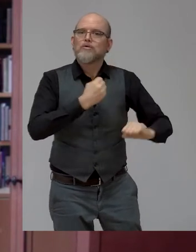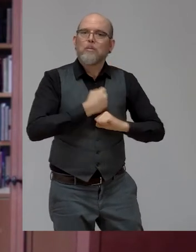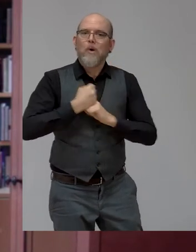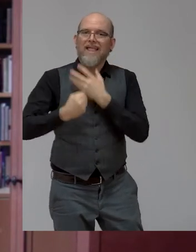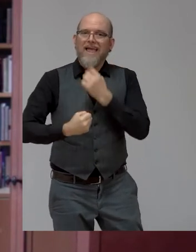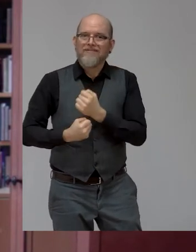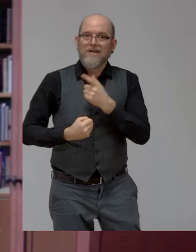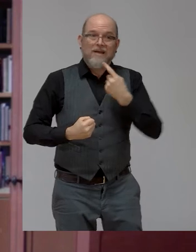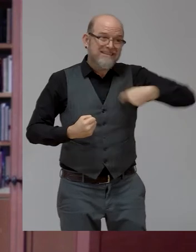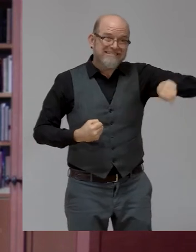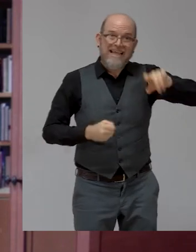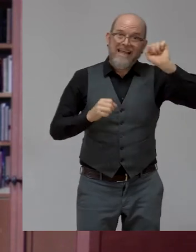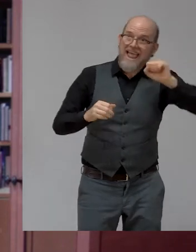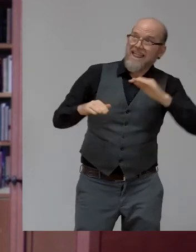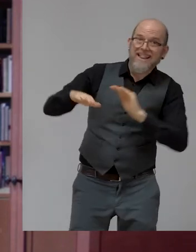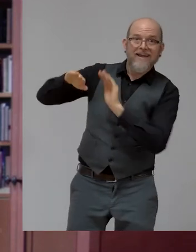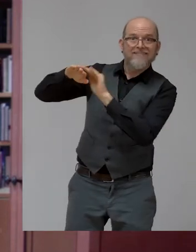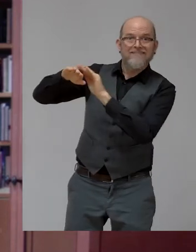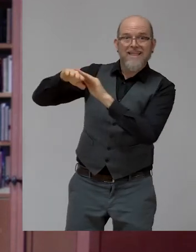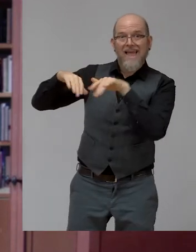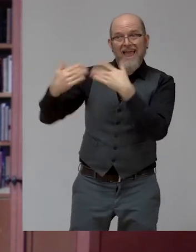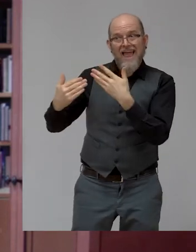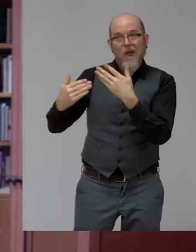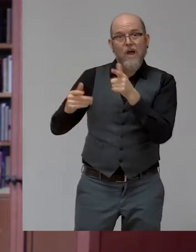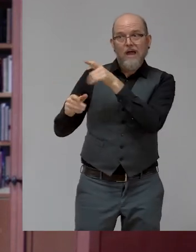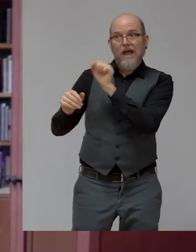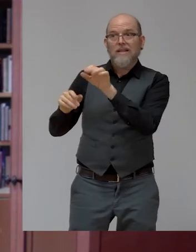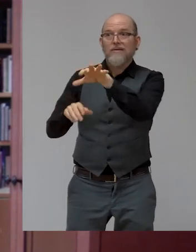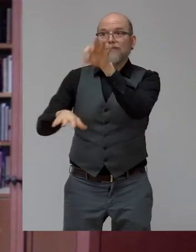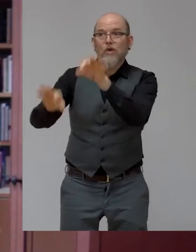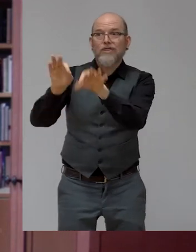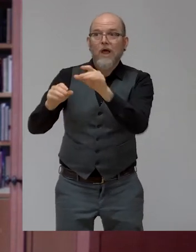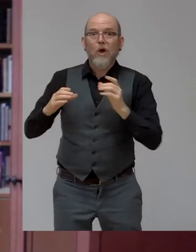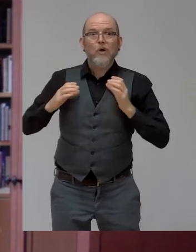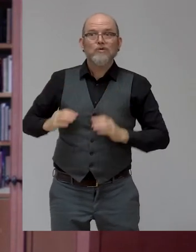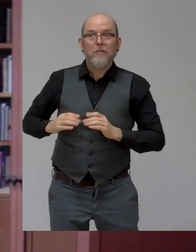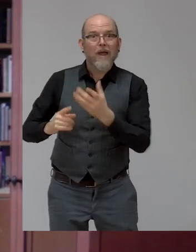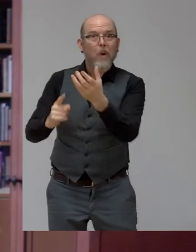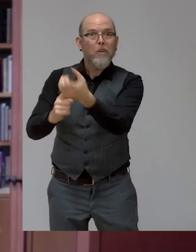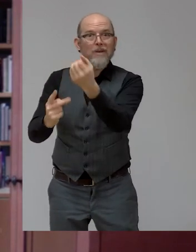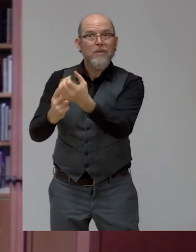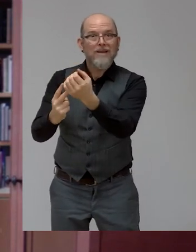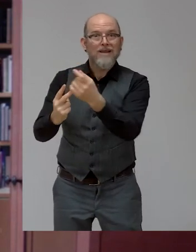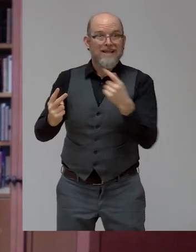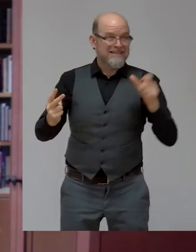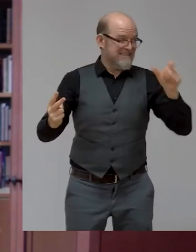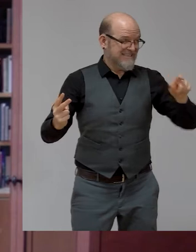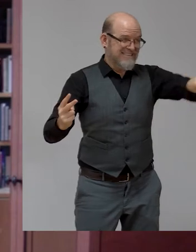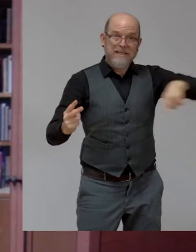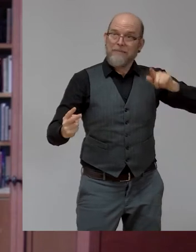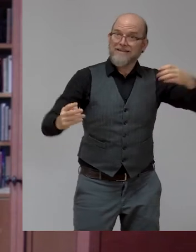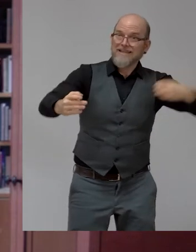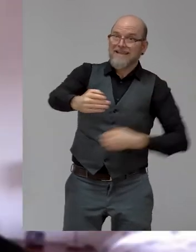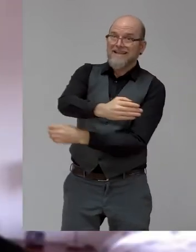remove obstacles, they'll start to get the mindset change that you're talking about, which helps on employment. We've got to bring them together, don't we? Exactly, Susan. It's